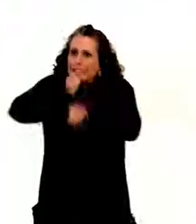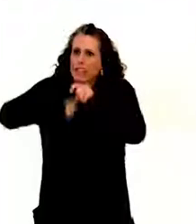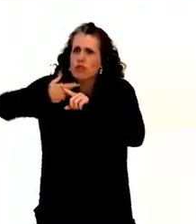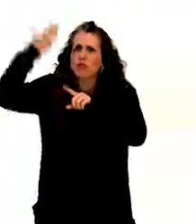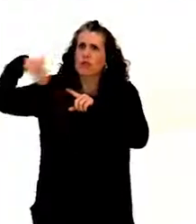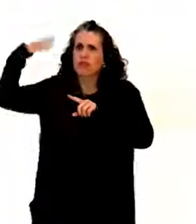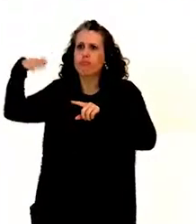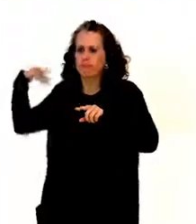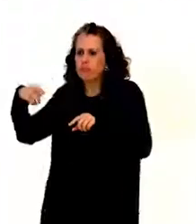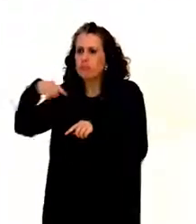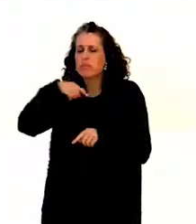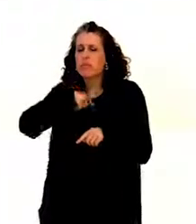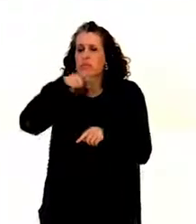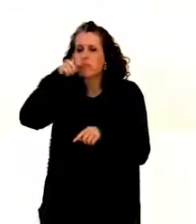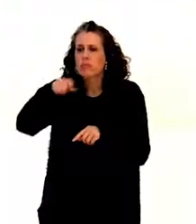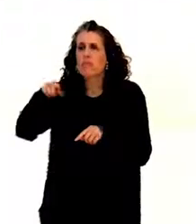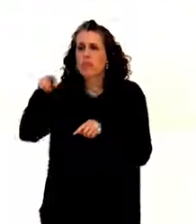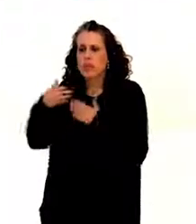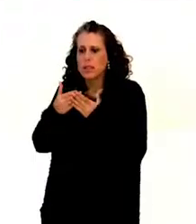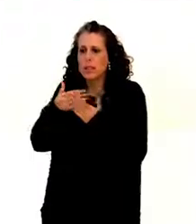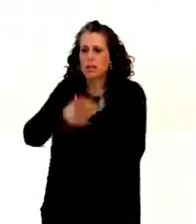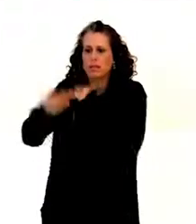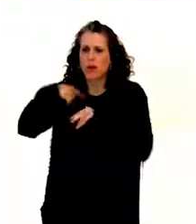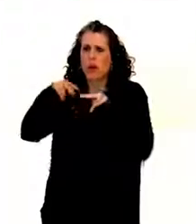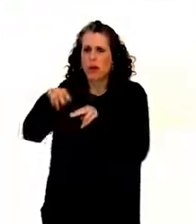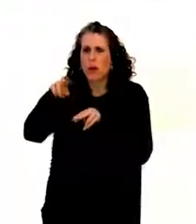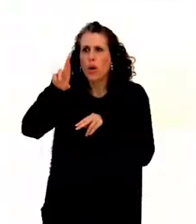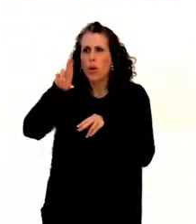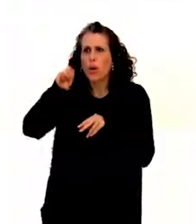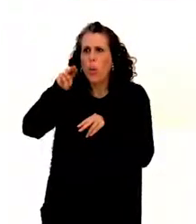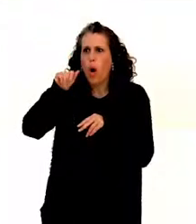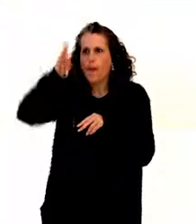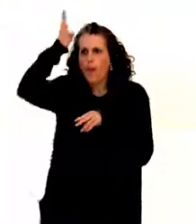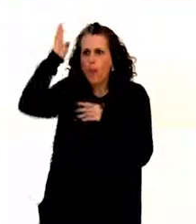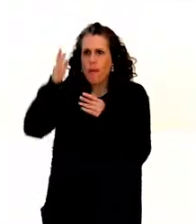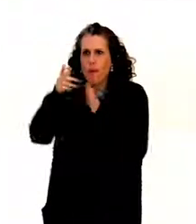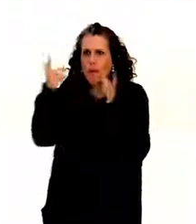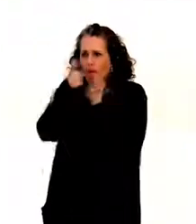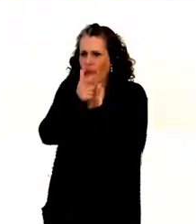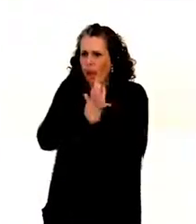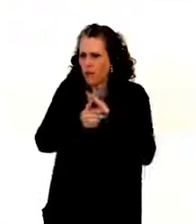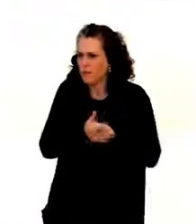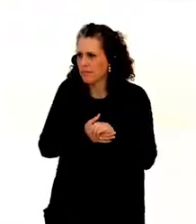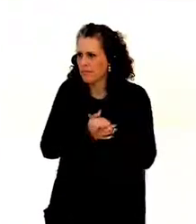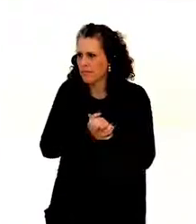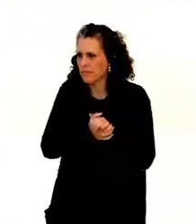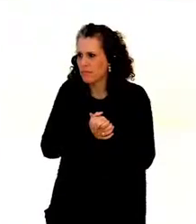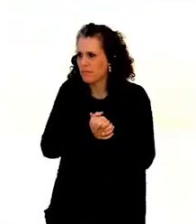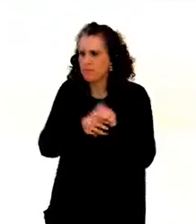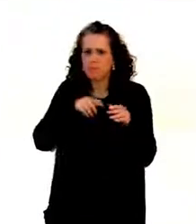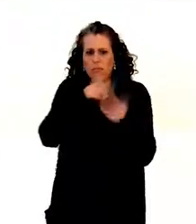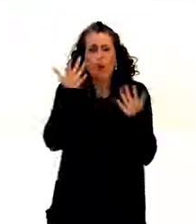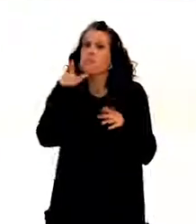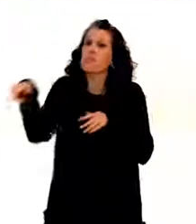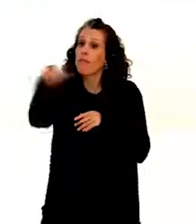first year of law studies, I was studying Roman law. And it was sort of built into our, you know, for